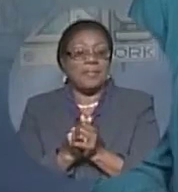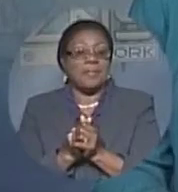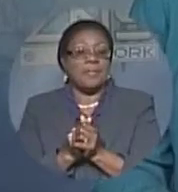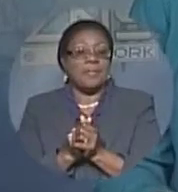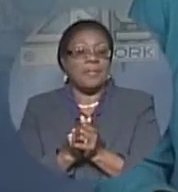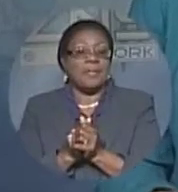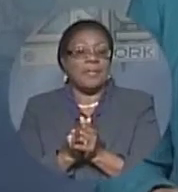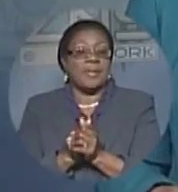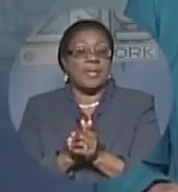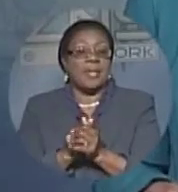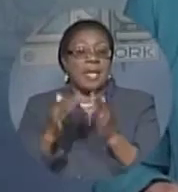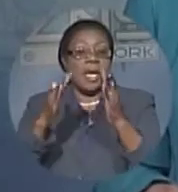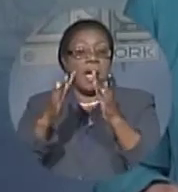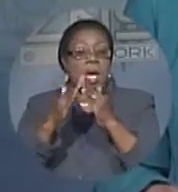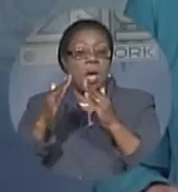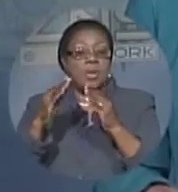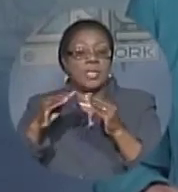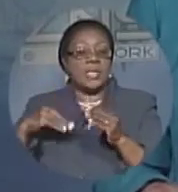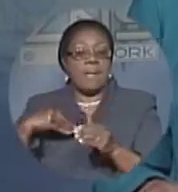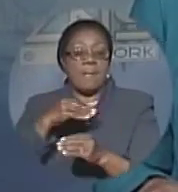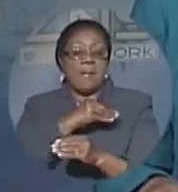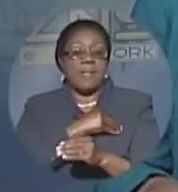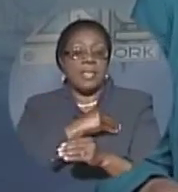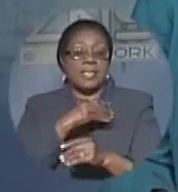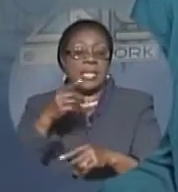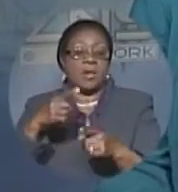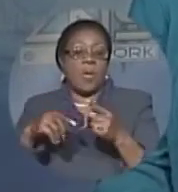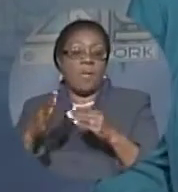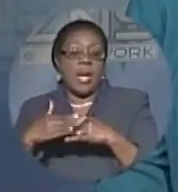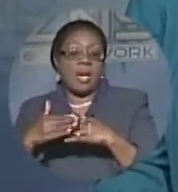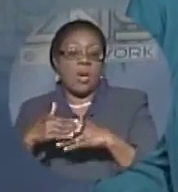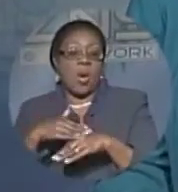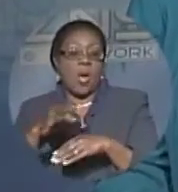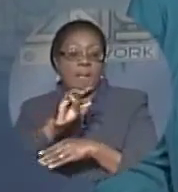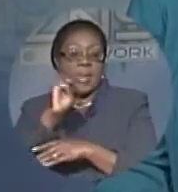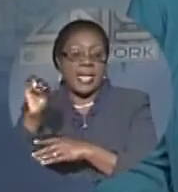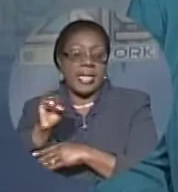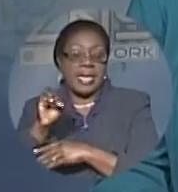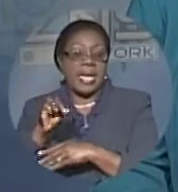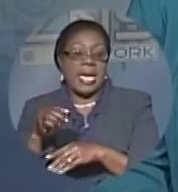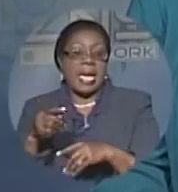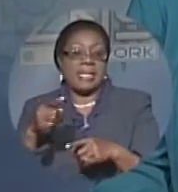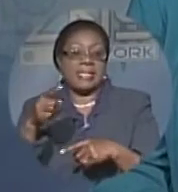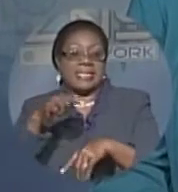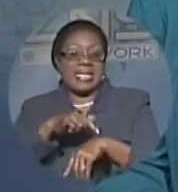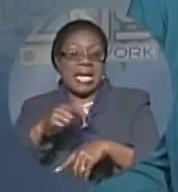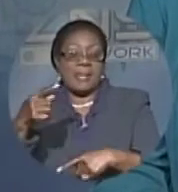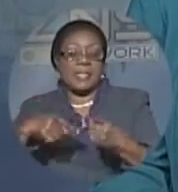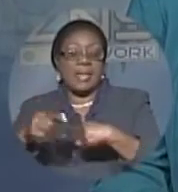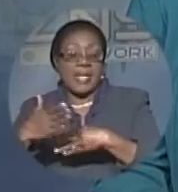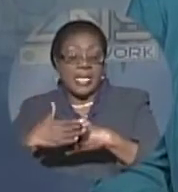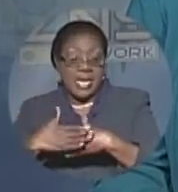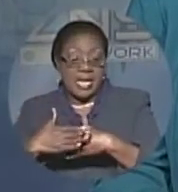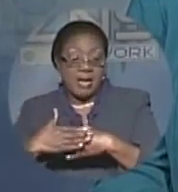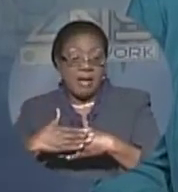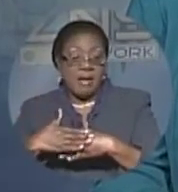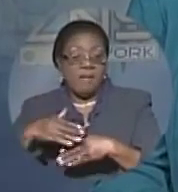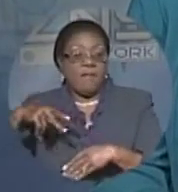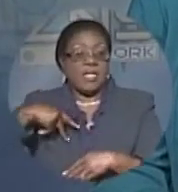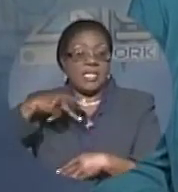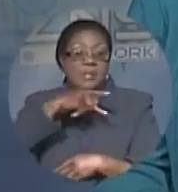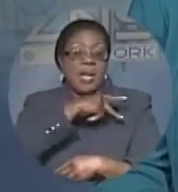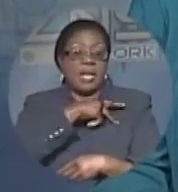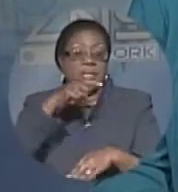House members are expected to return to Parliament on Monday as time winds down for this current parliamentary session